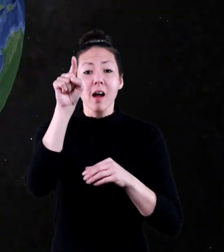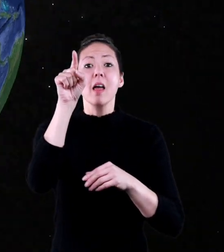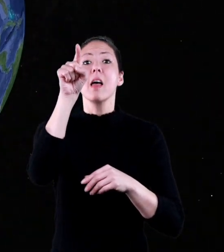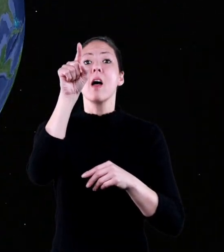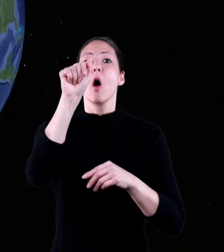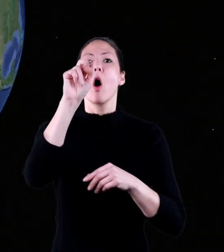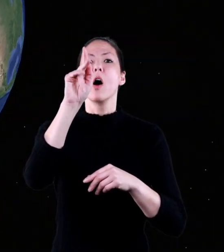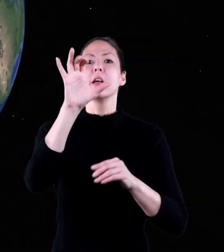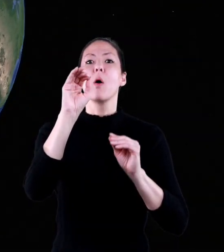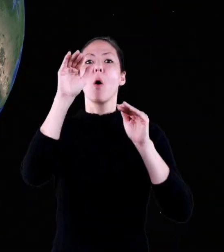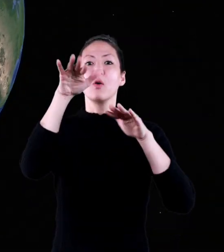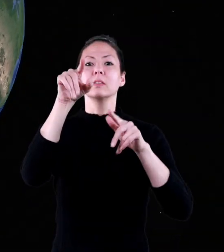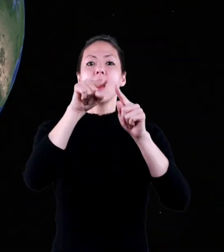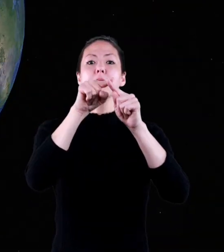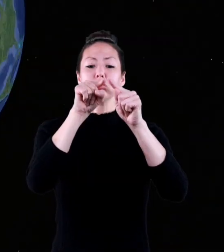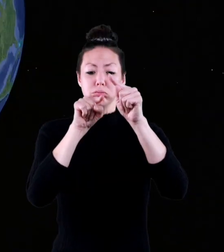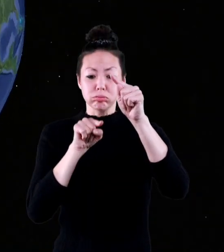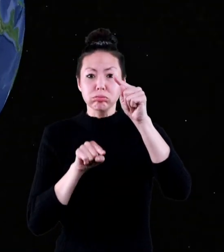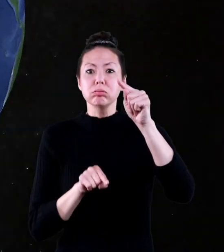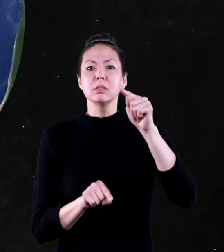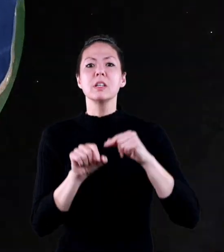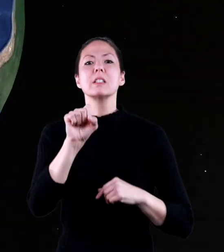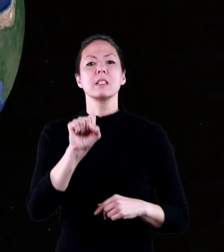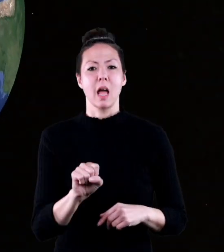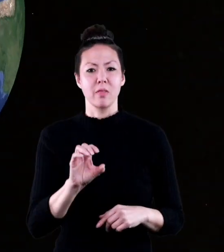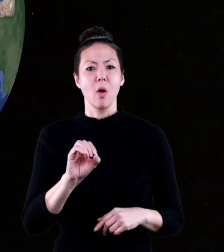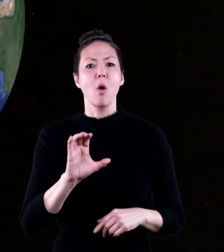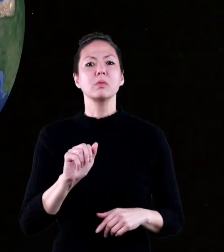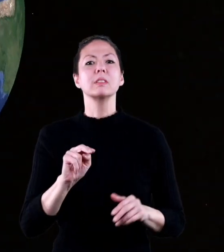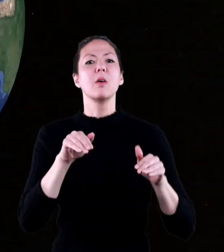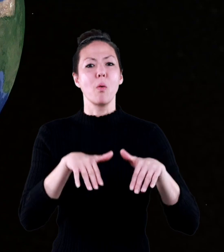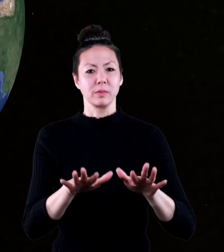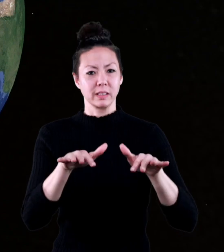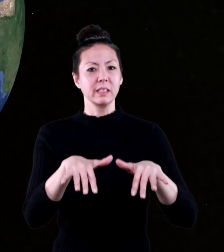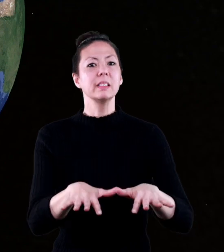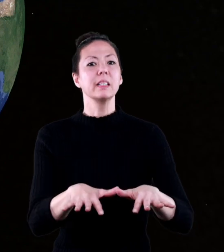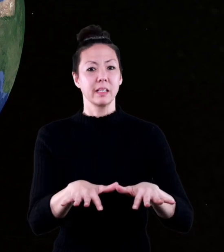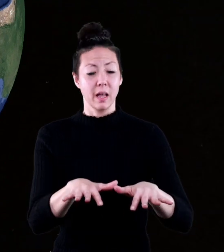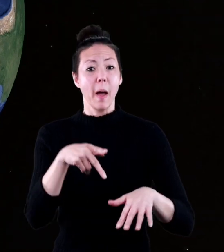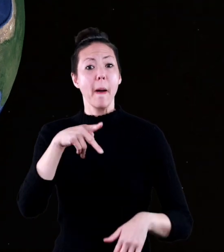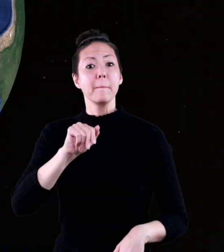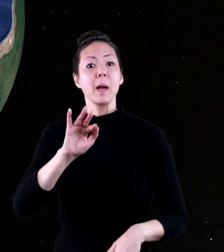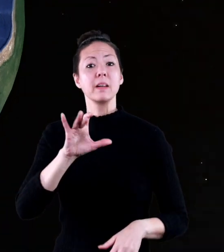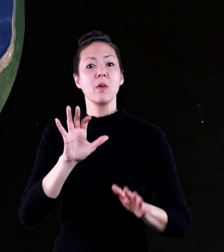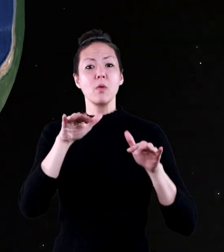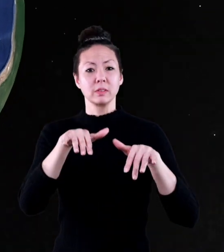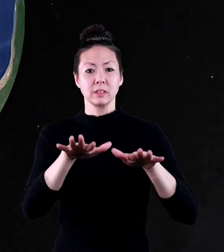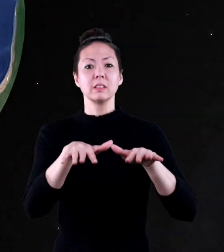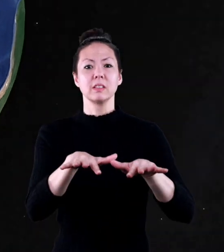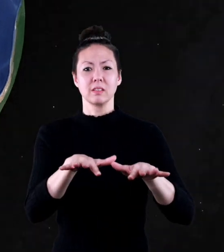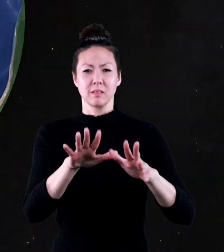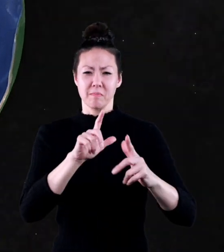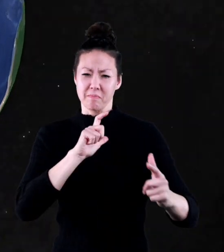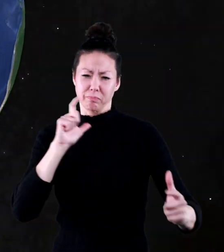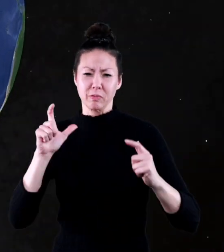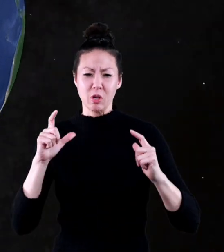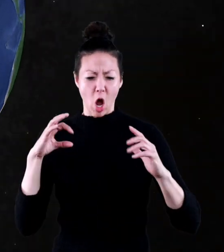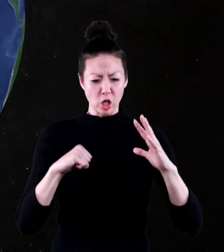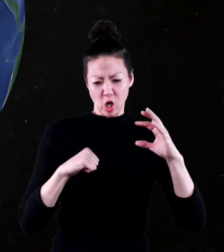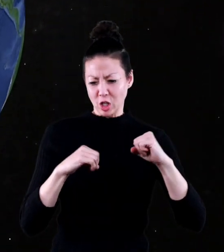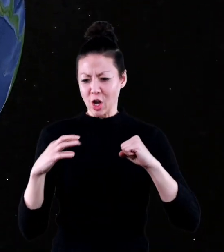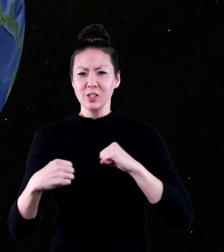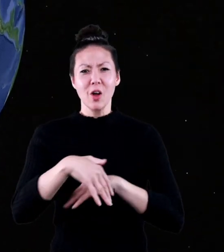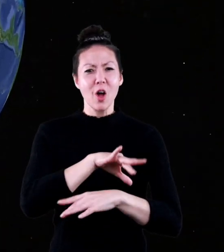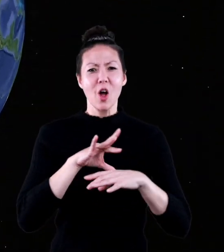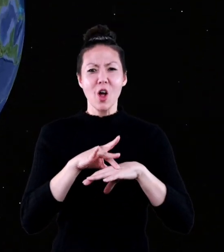north where it meets the Arctic Ocean, and way down to the Southern Ocean. The Pacific Ocean takes in a